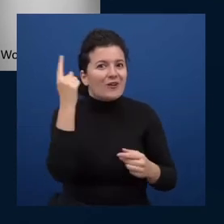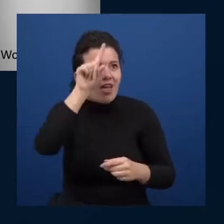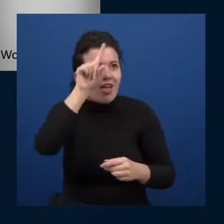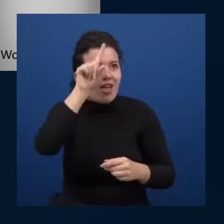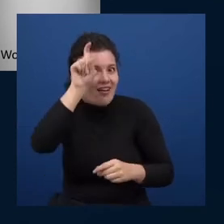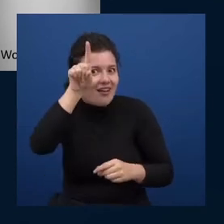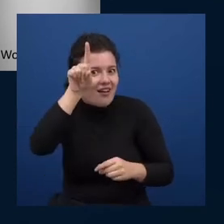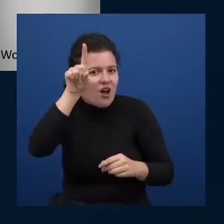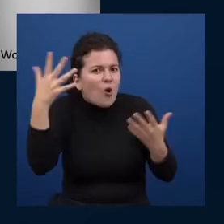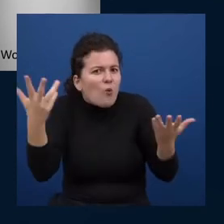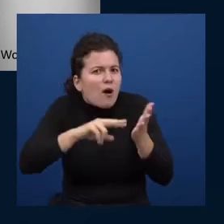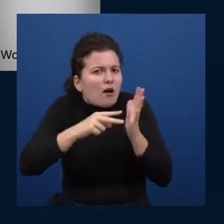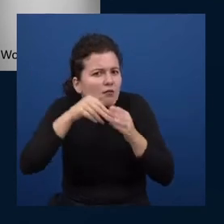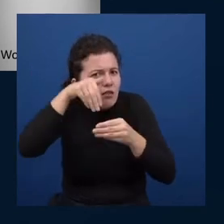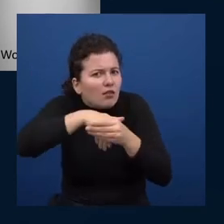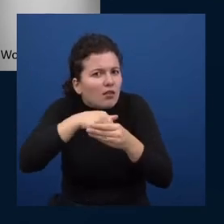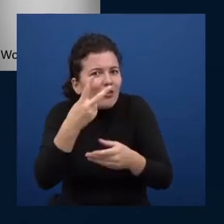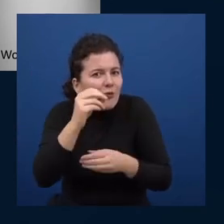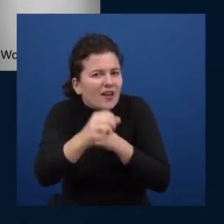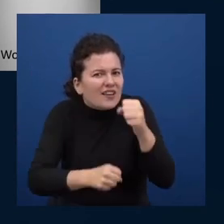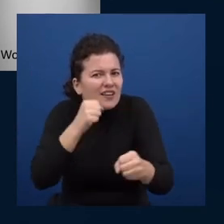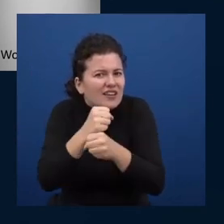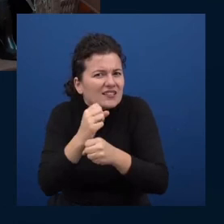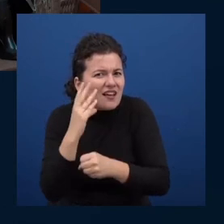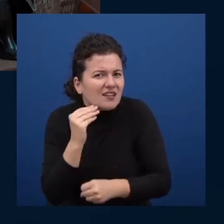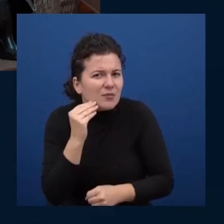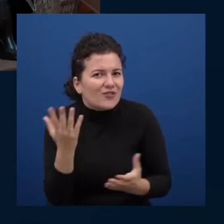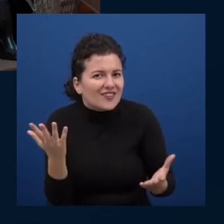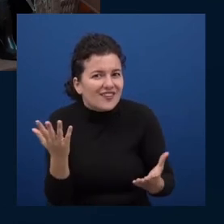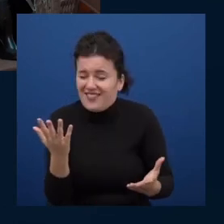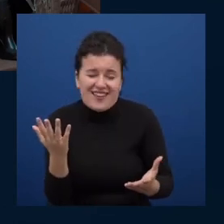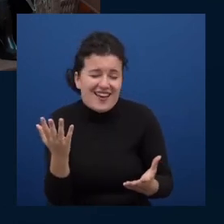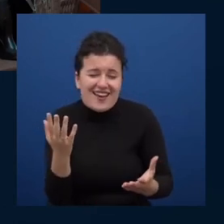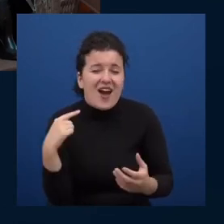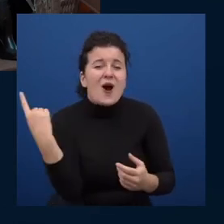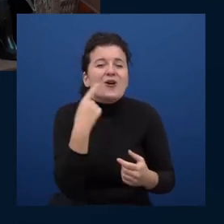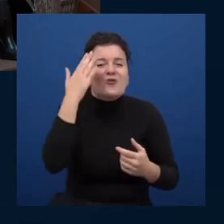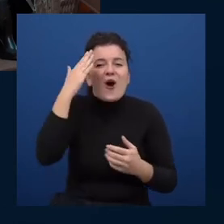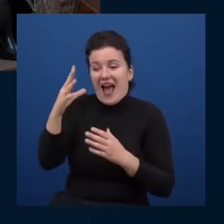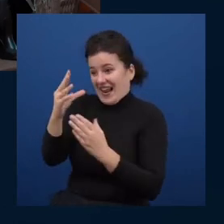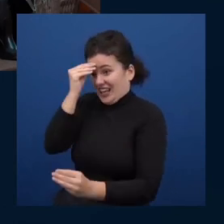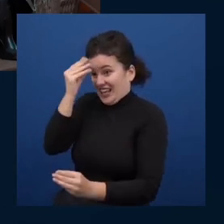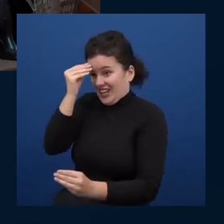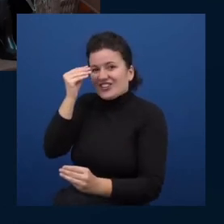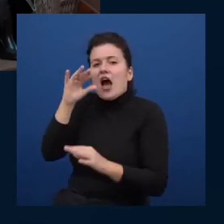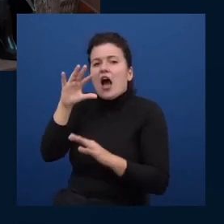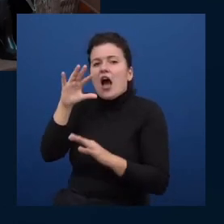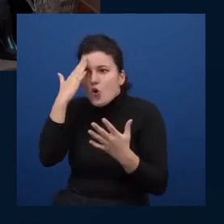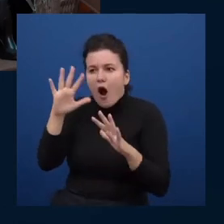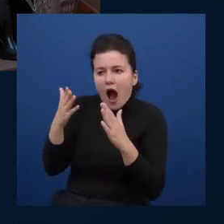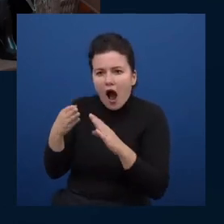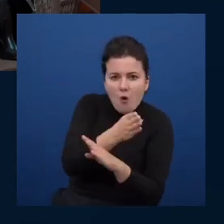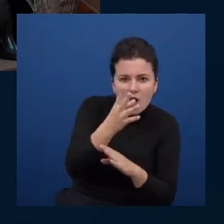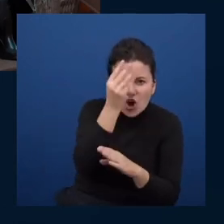experience really mean it doesn't right it's about learning how to learn some people don't have 20 years experience they have the same